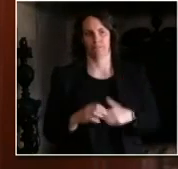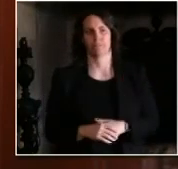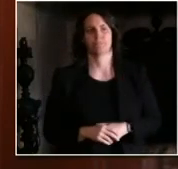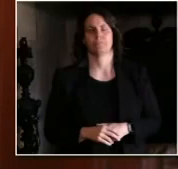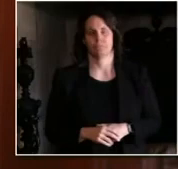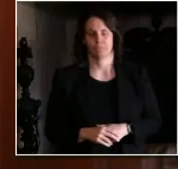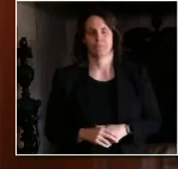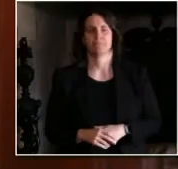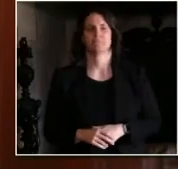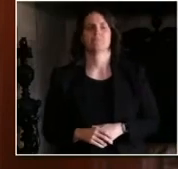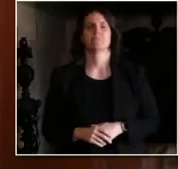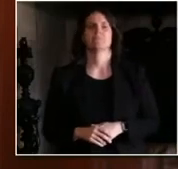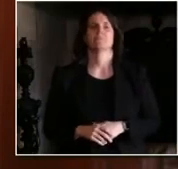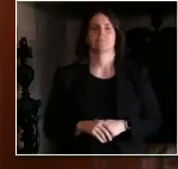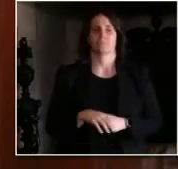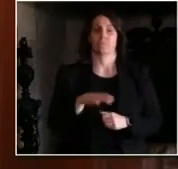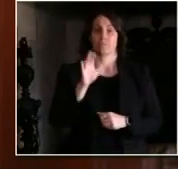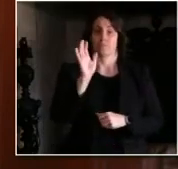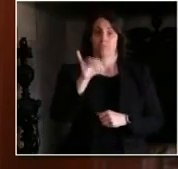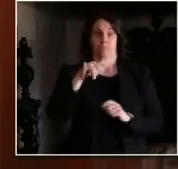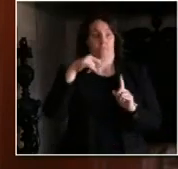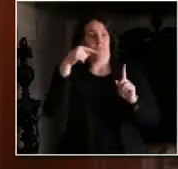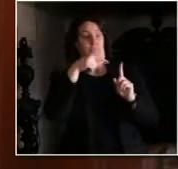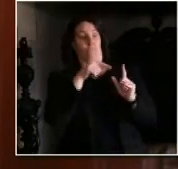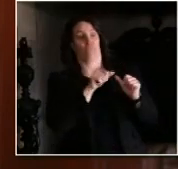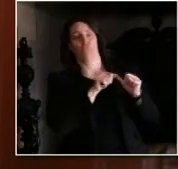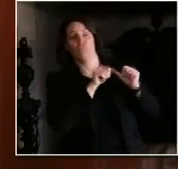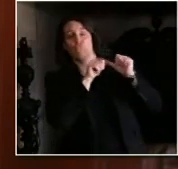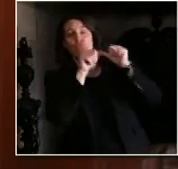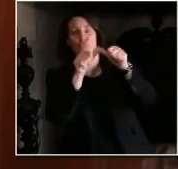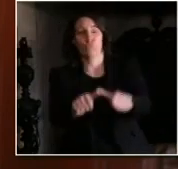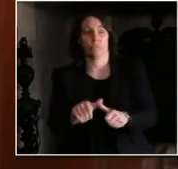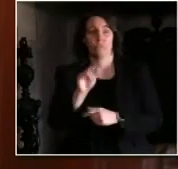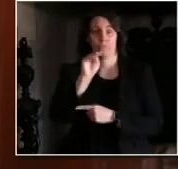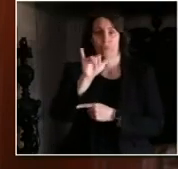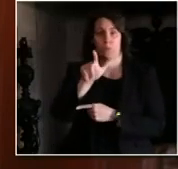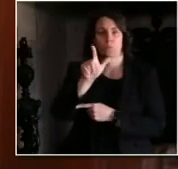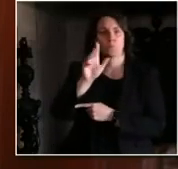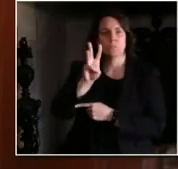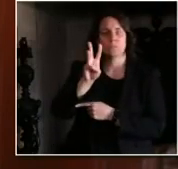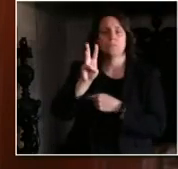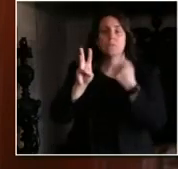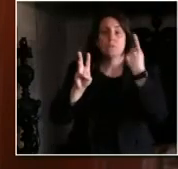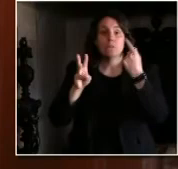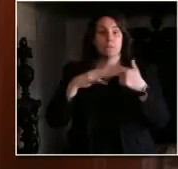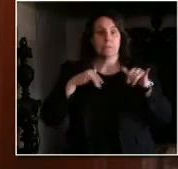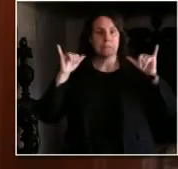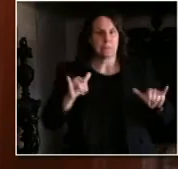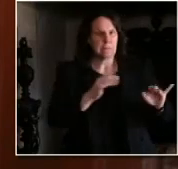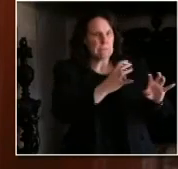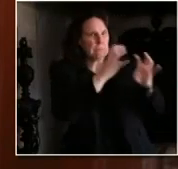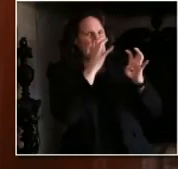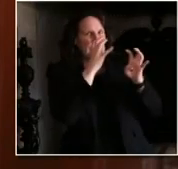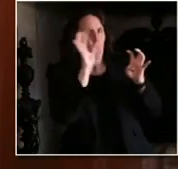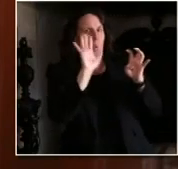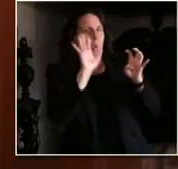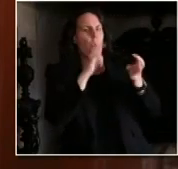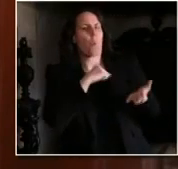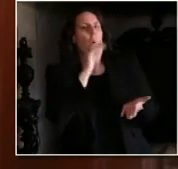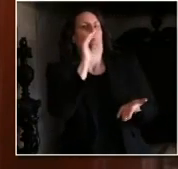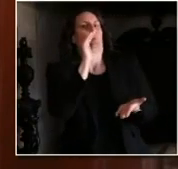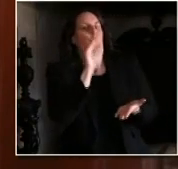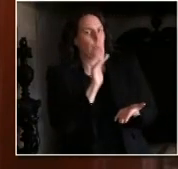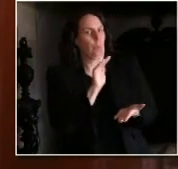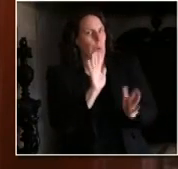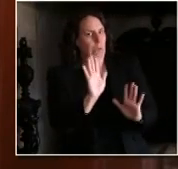but it also includes some new flexibilities. This order will allow businesses new opportunities to serve customers,